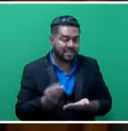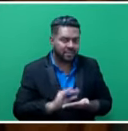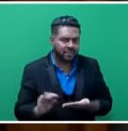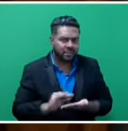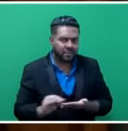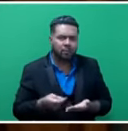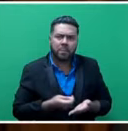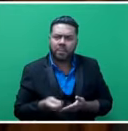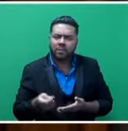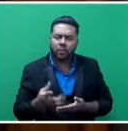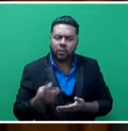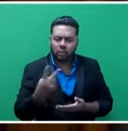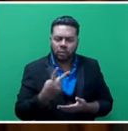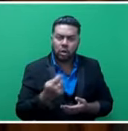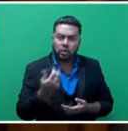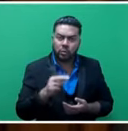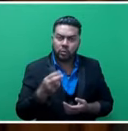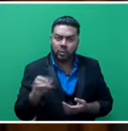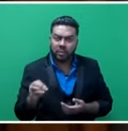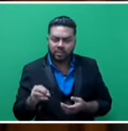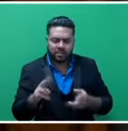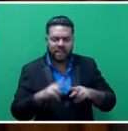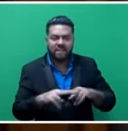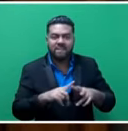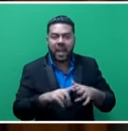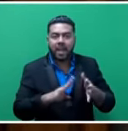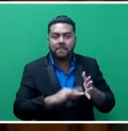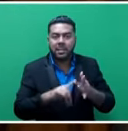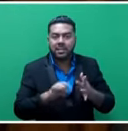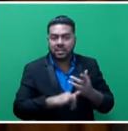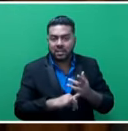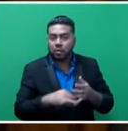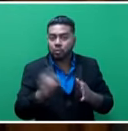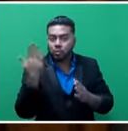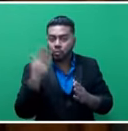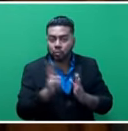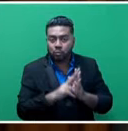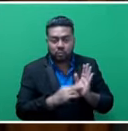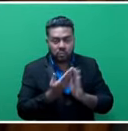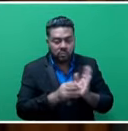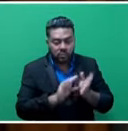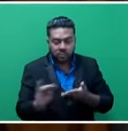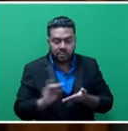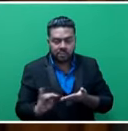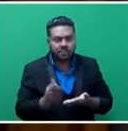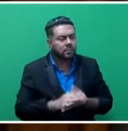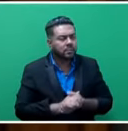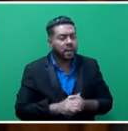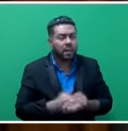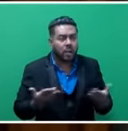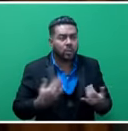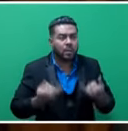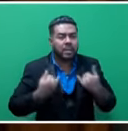payment schedule is being generated based on the FEMIS audited school rules. There is also... Now we will also implement the